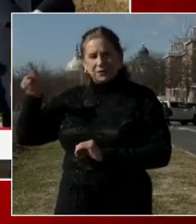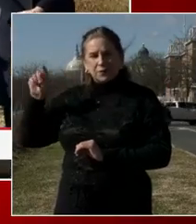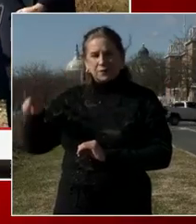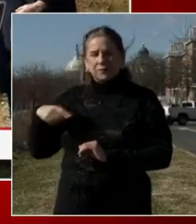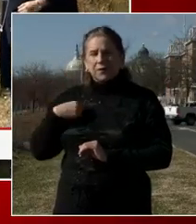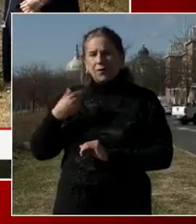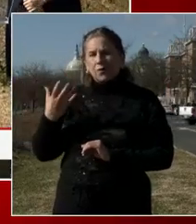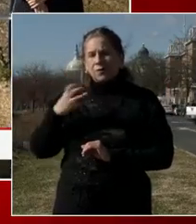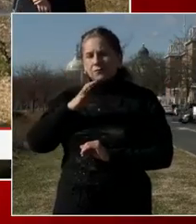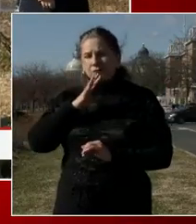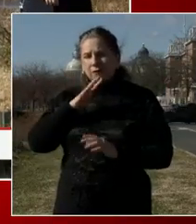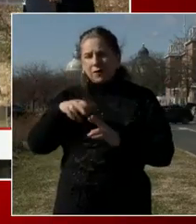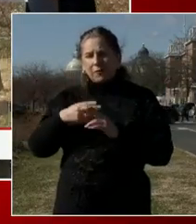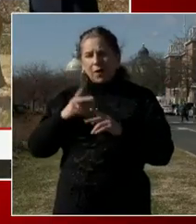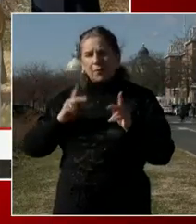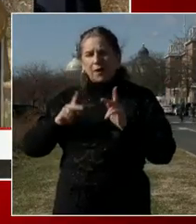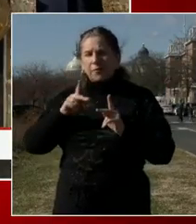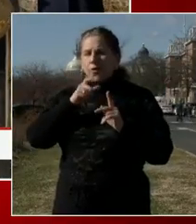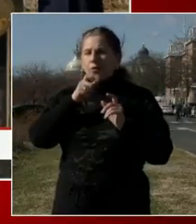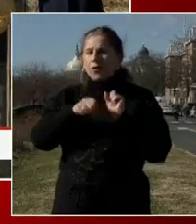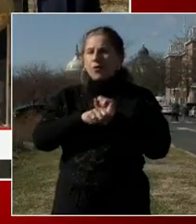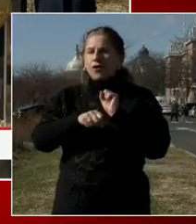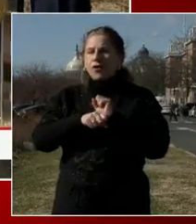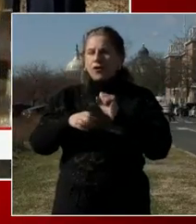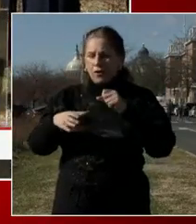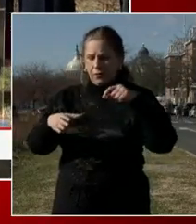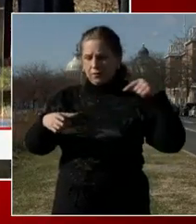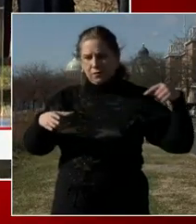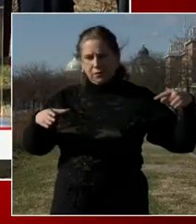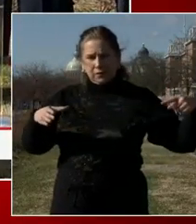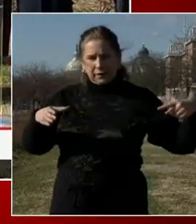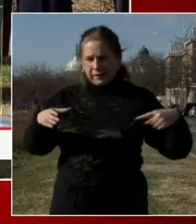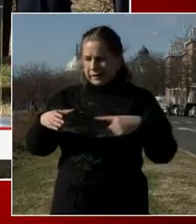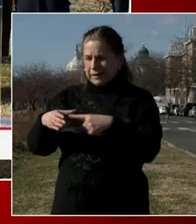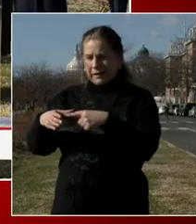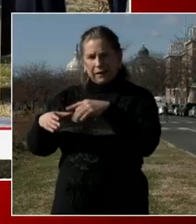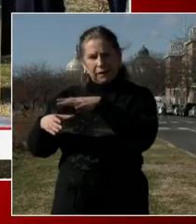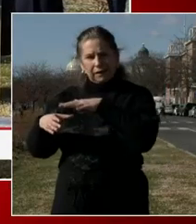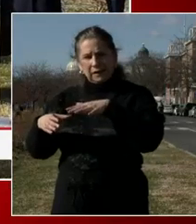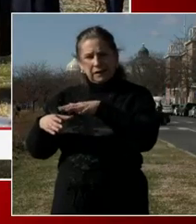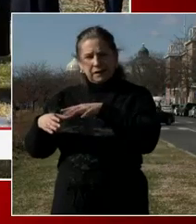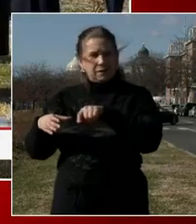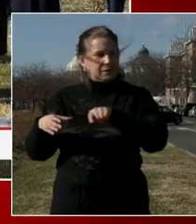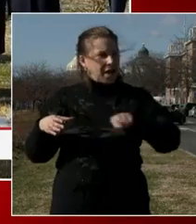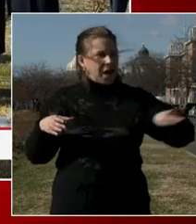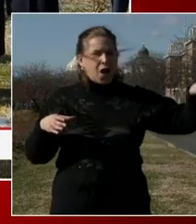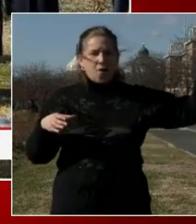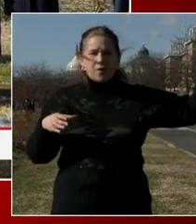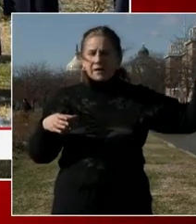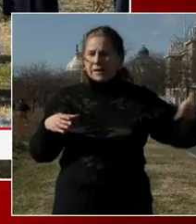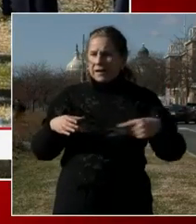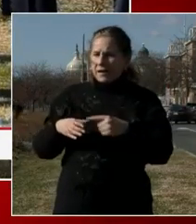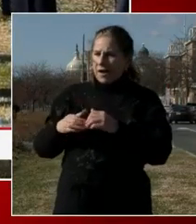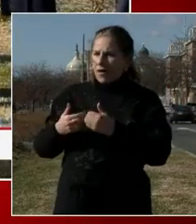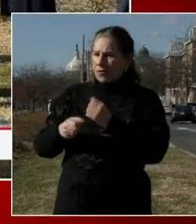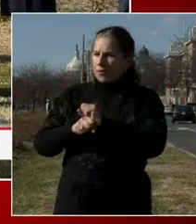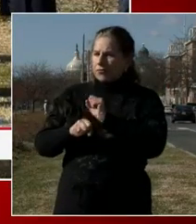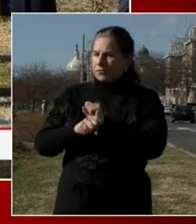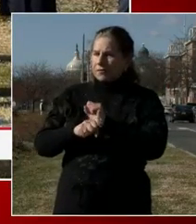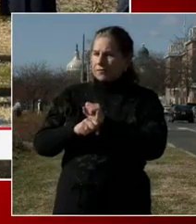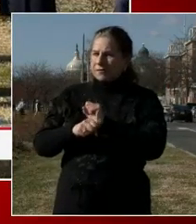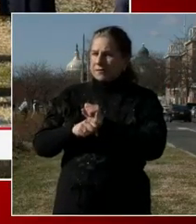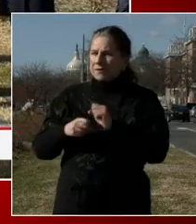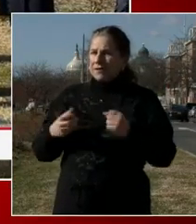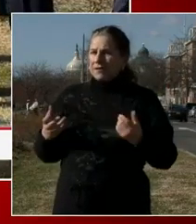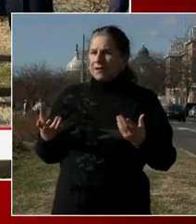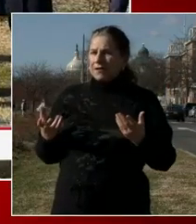coming out into neighborhoods like this, the closest available soft targets would be neighborhoods that don't see any military presence and they're